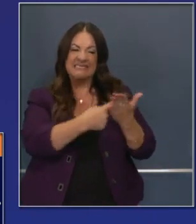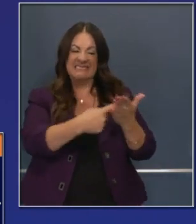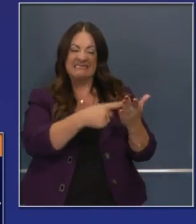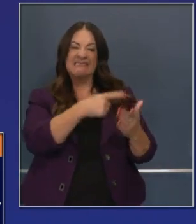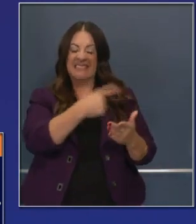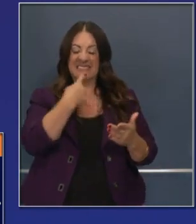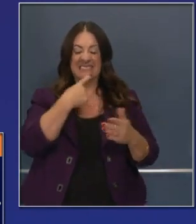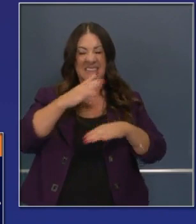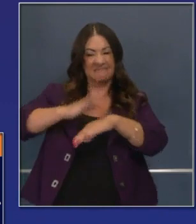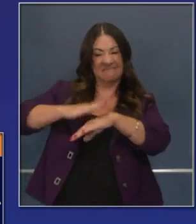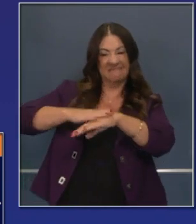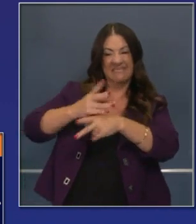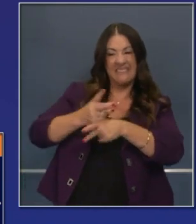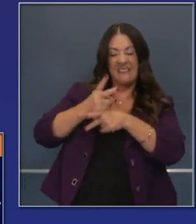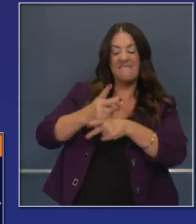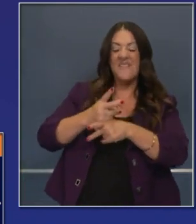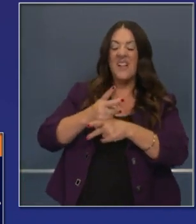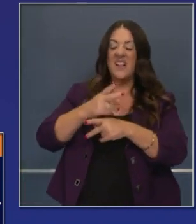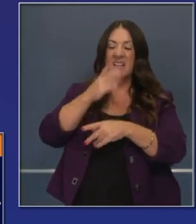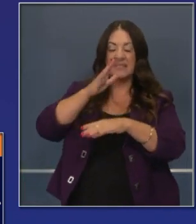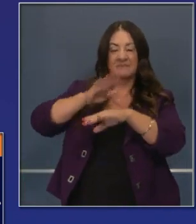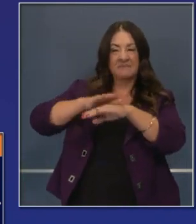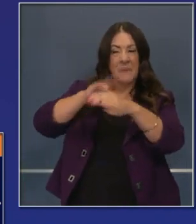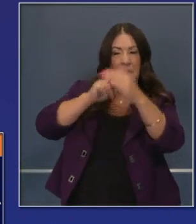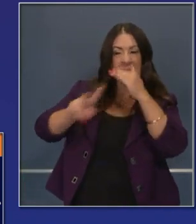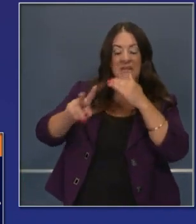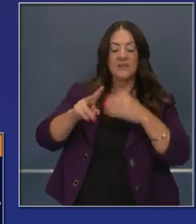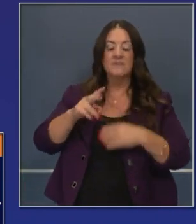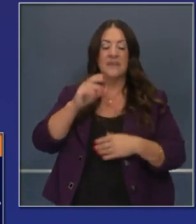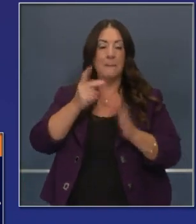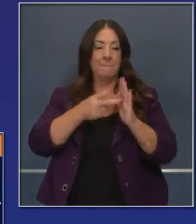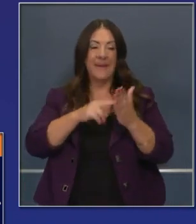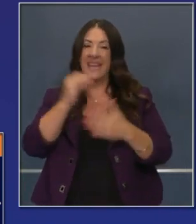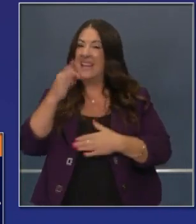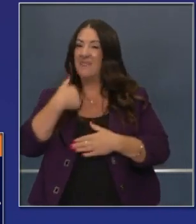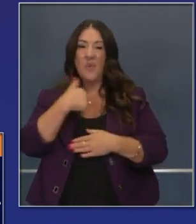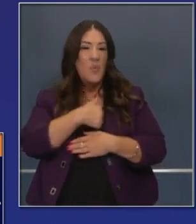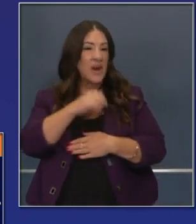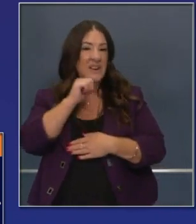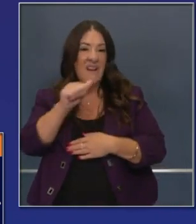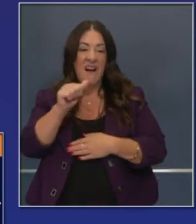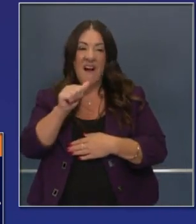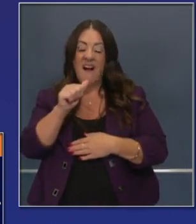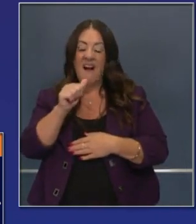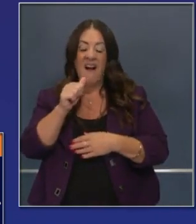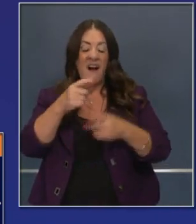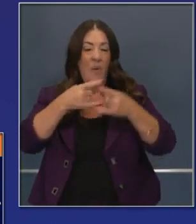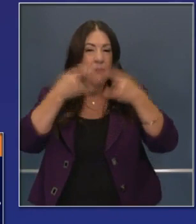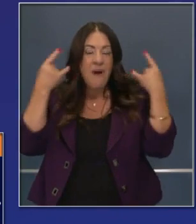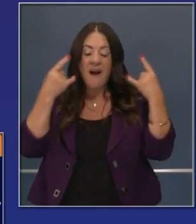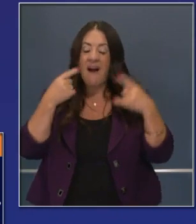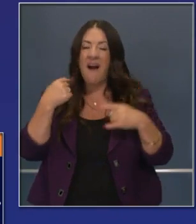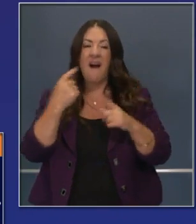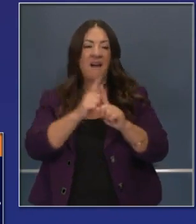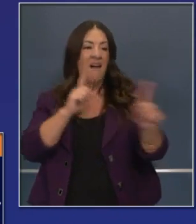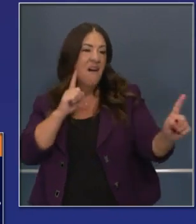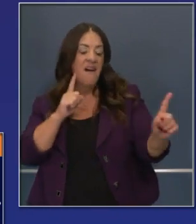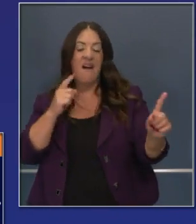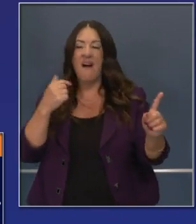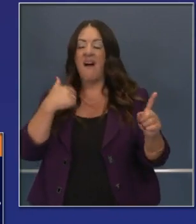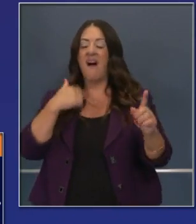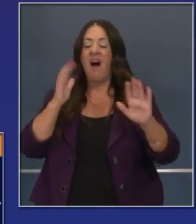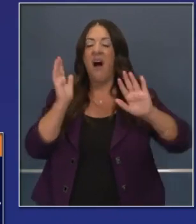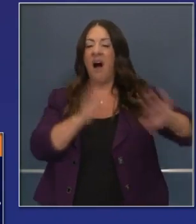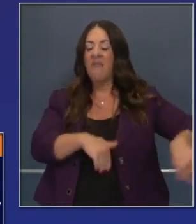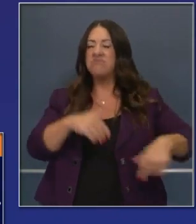form, if we're not cautious, if we're not vigilant, if we're not wearing our masks, if we're not practicing social distancing, physical distancing, and